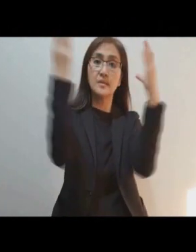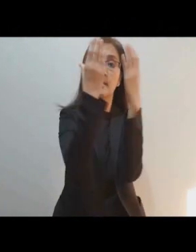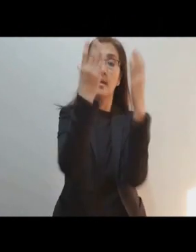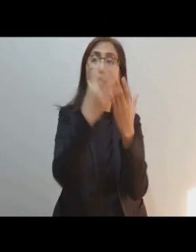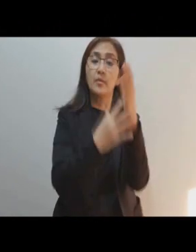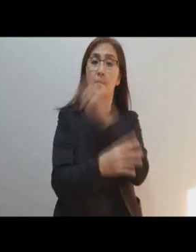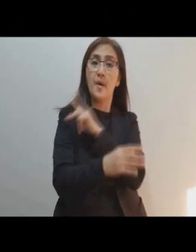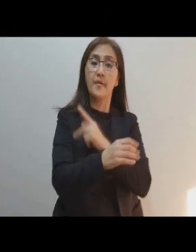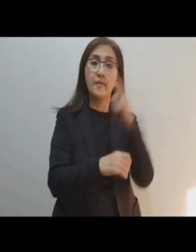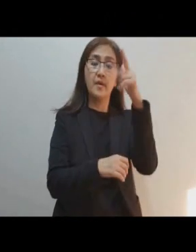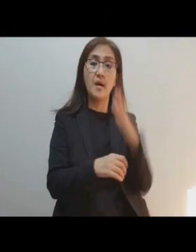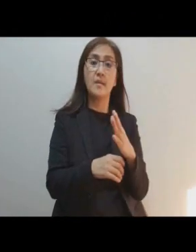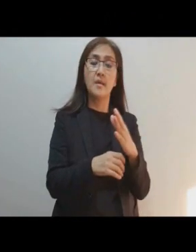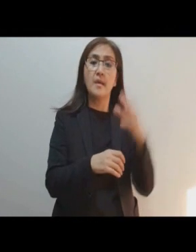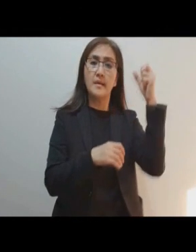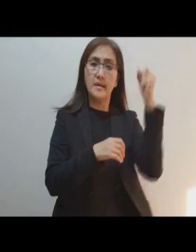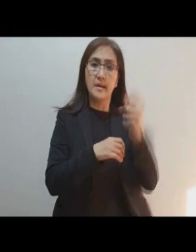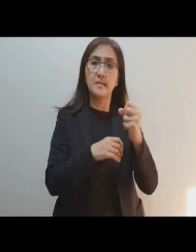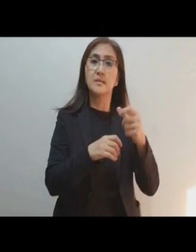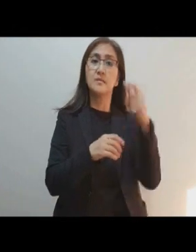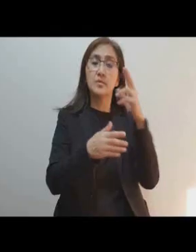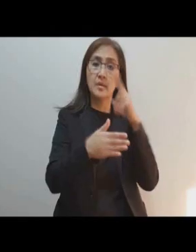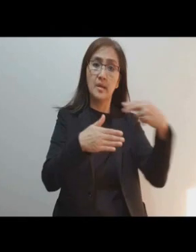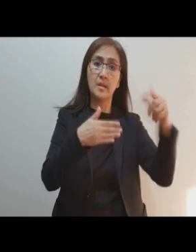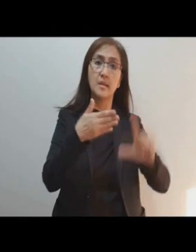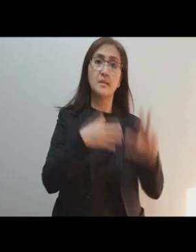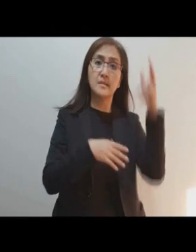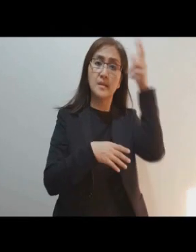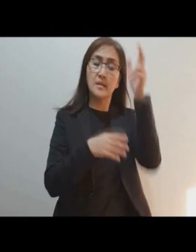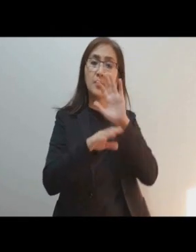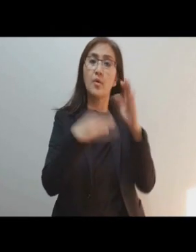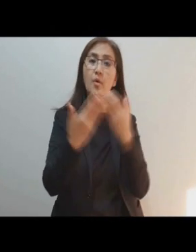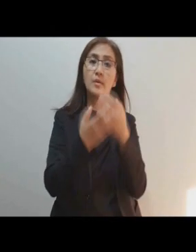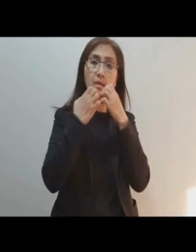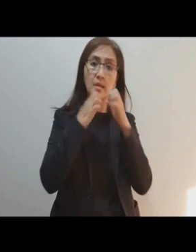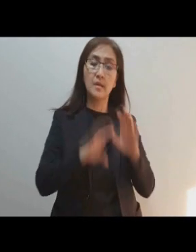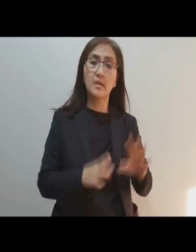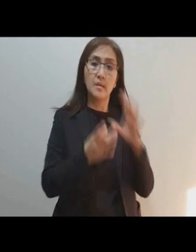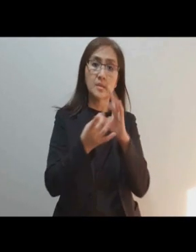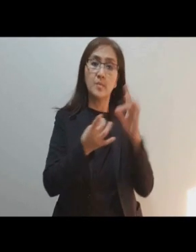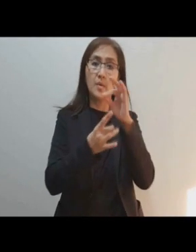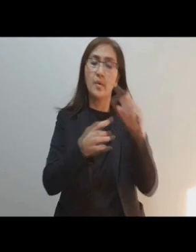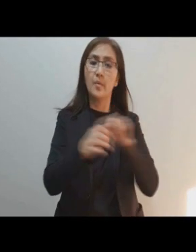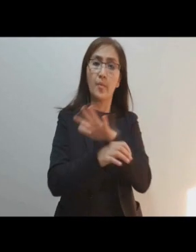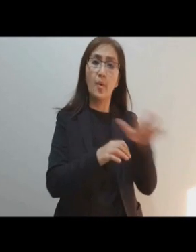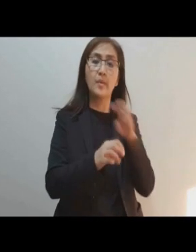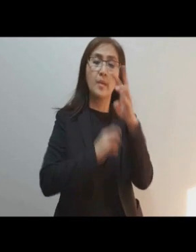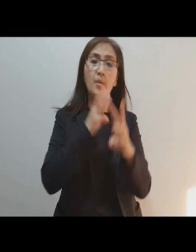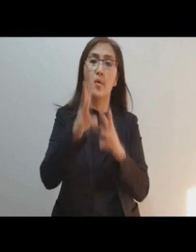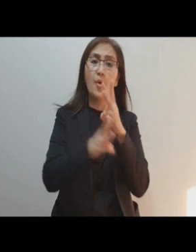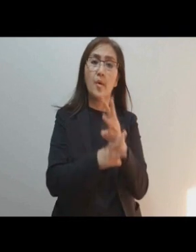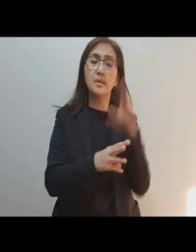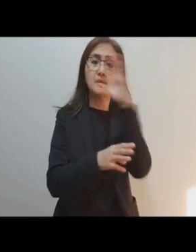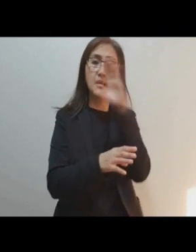host, by the power of God, cast into hell Satan and all the evil spirits, who prowl about the world